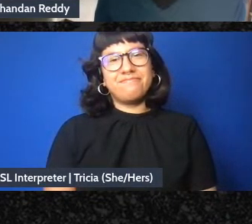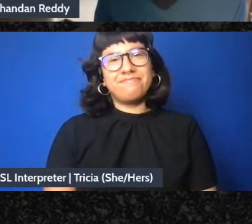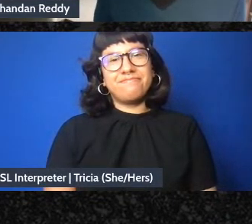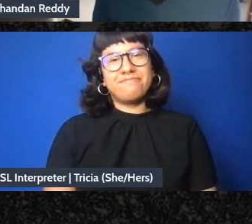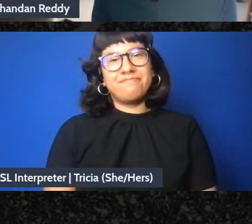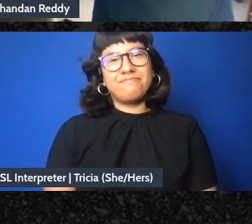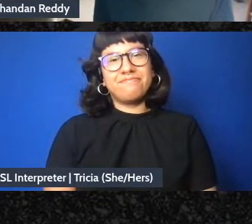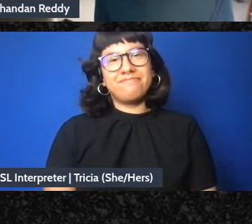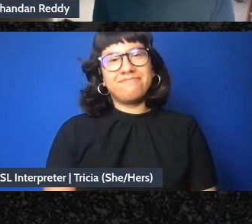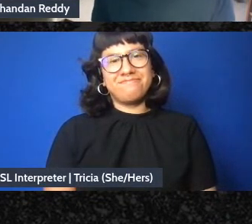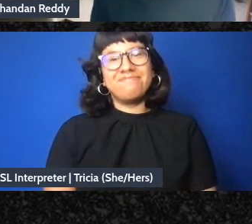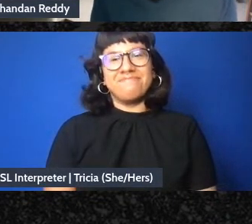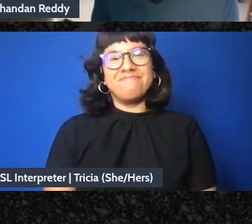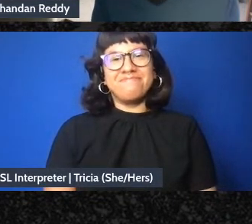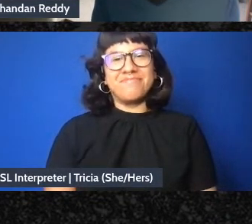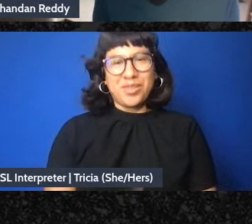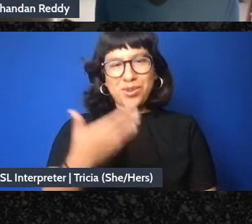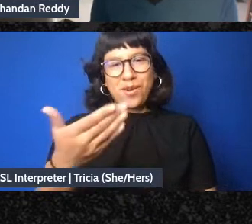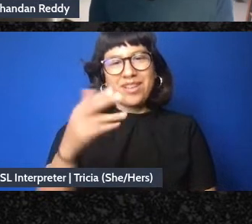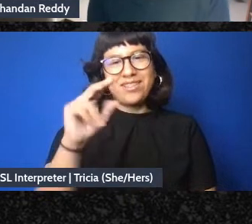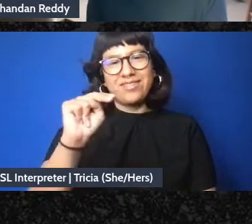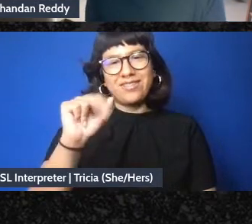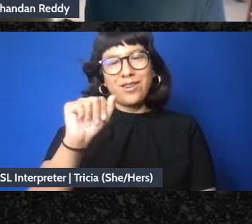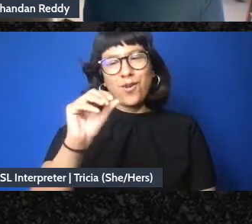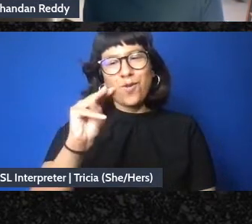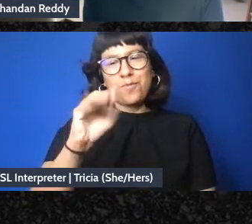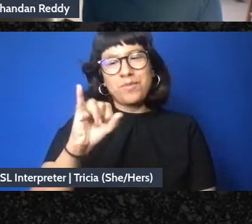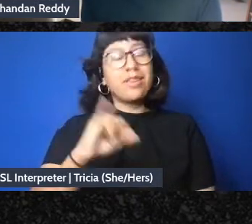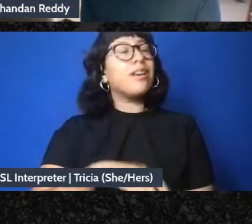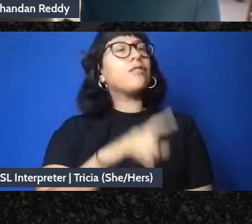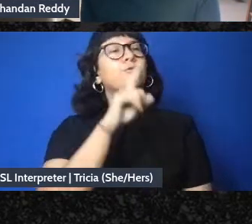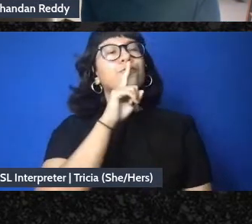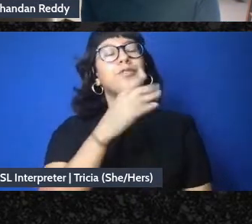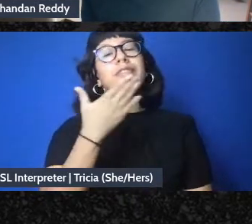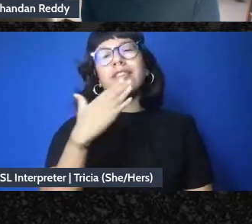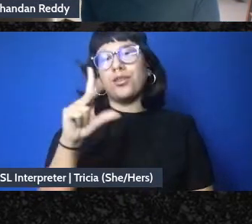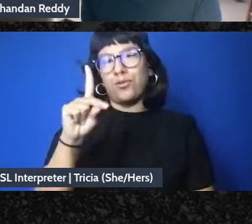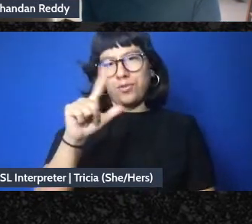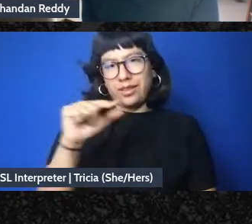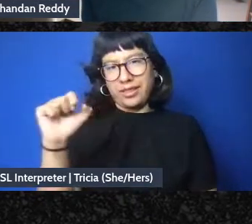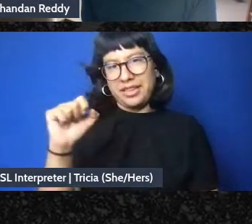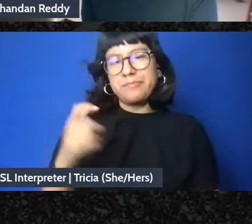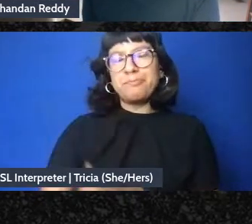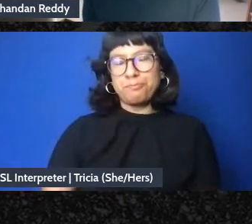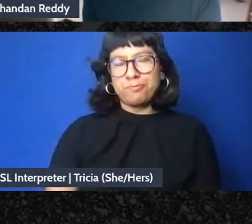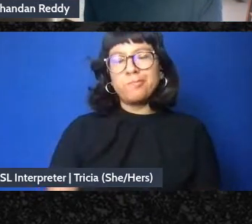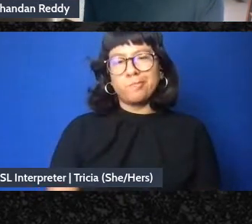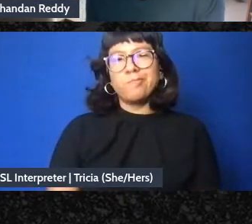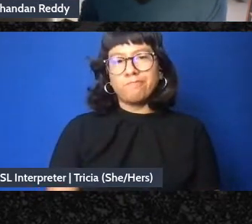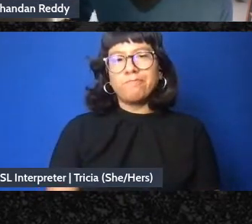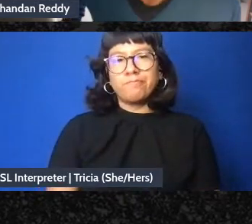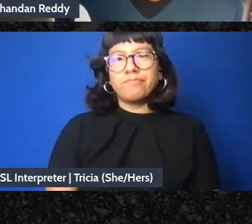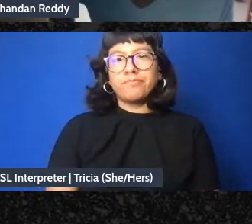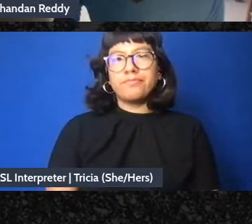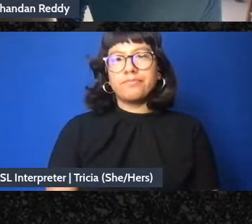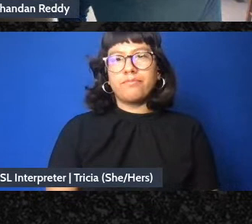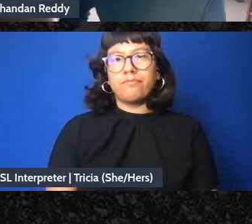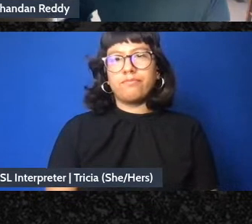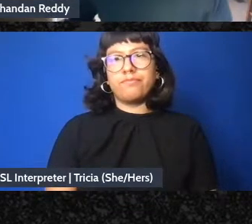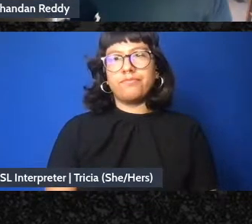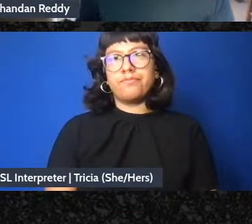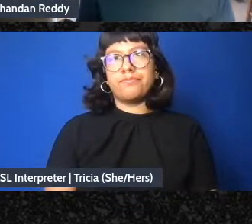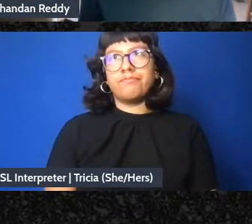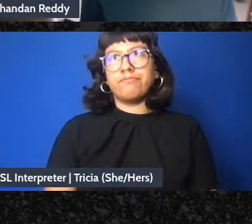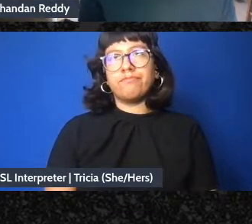I think it's a yeah thank you for that I mean I think it's a it's it's a it's a